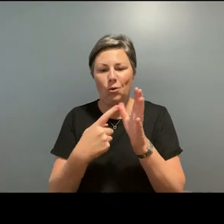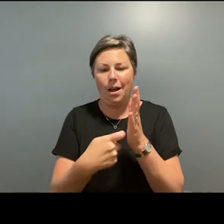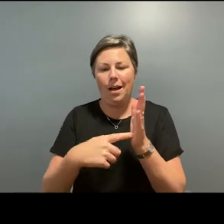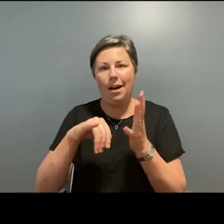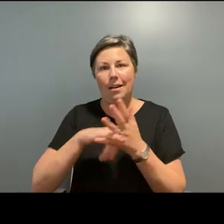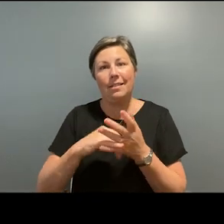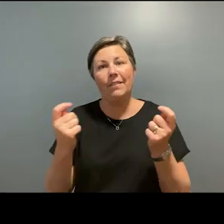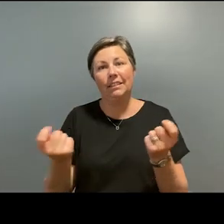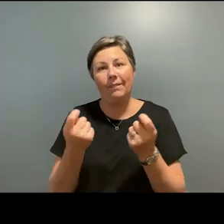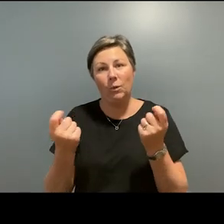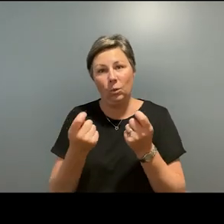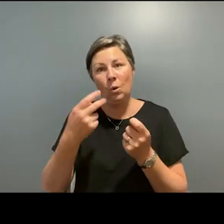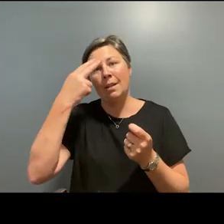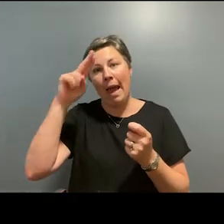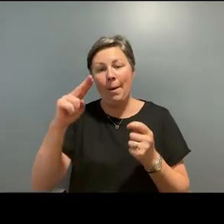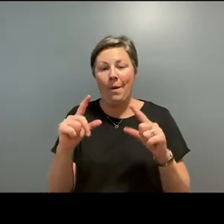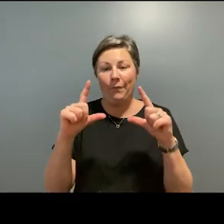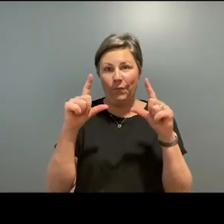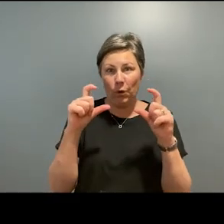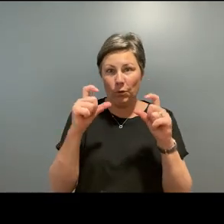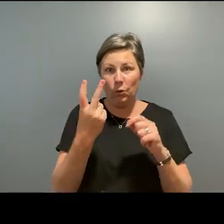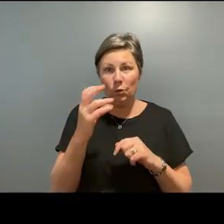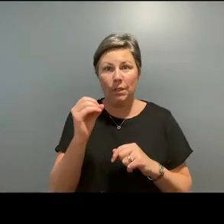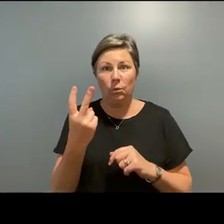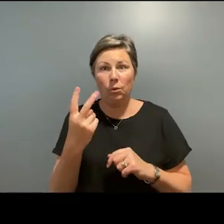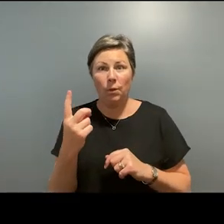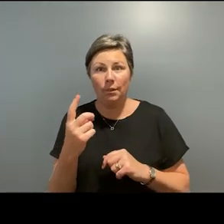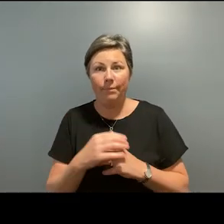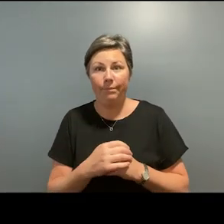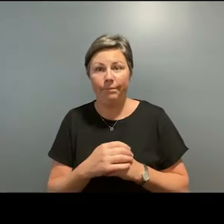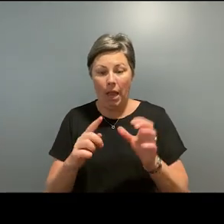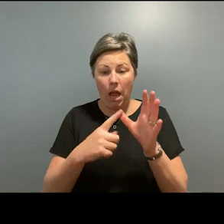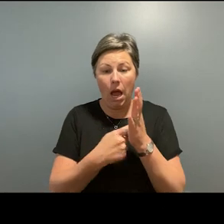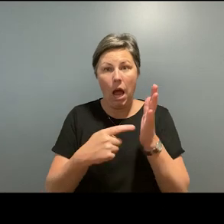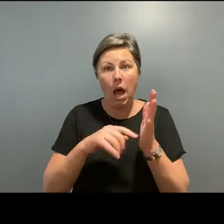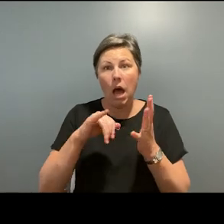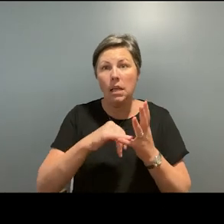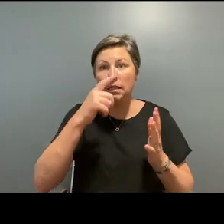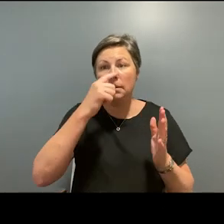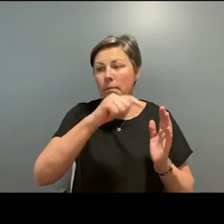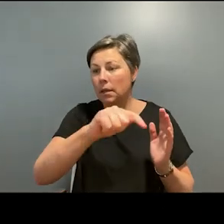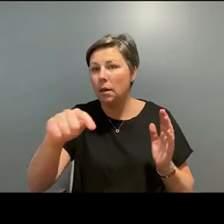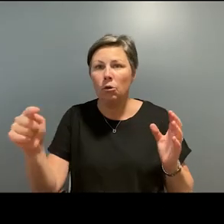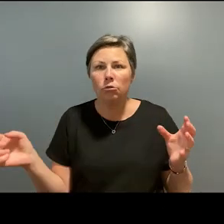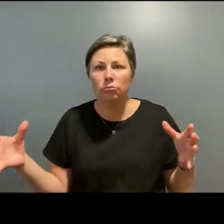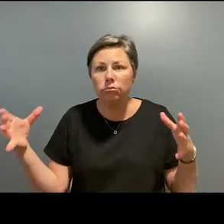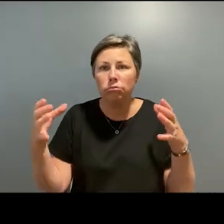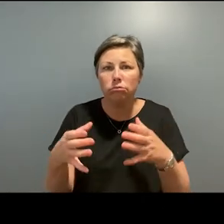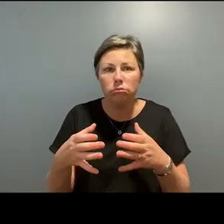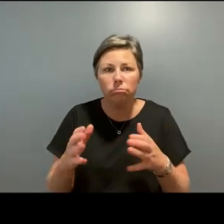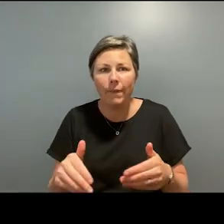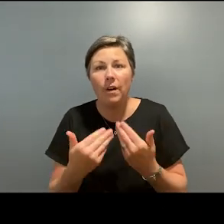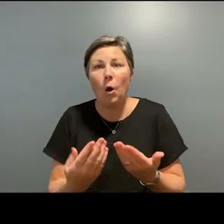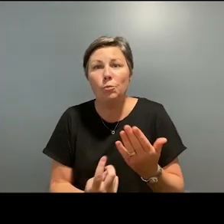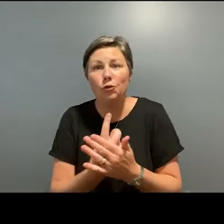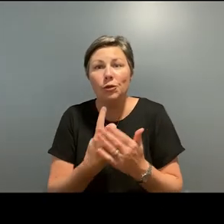2021. The arts sector is coming together to provide opportunities for local and international artists